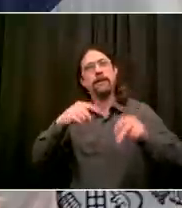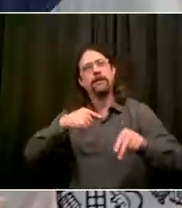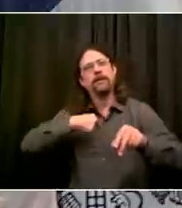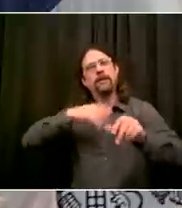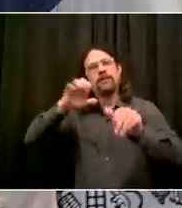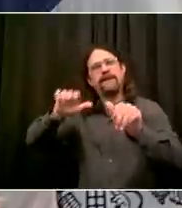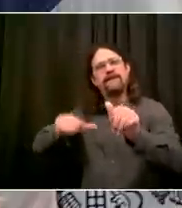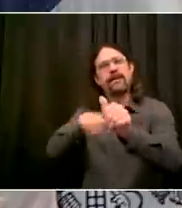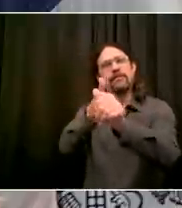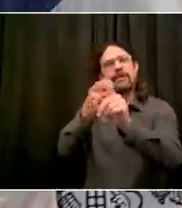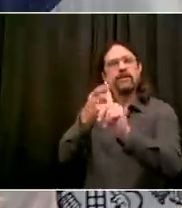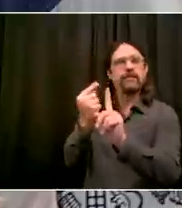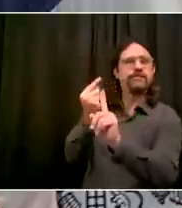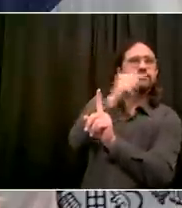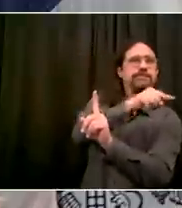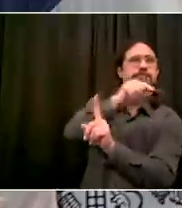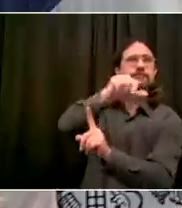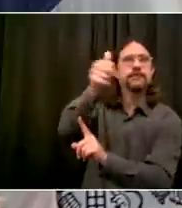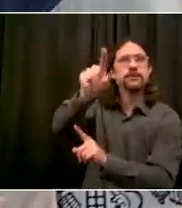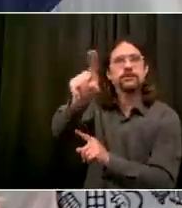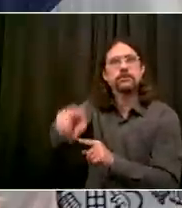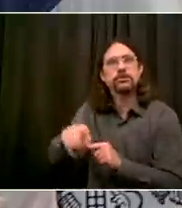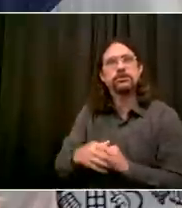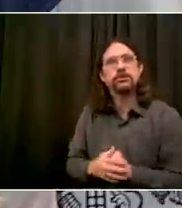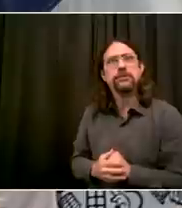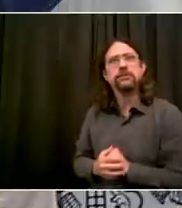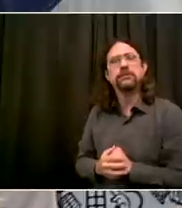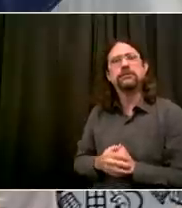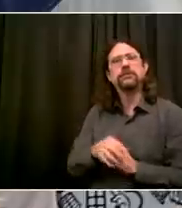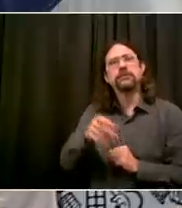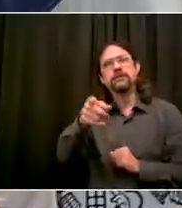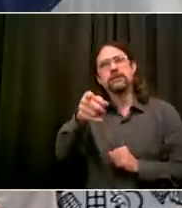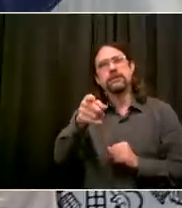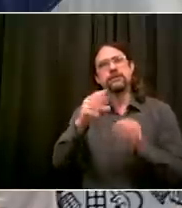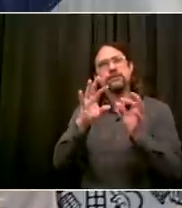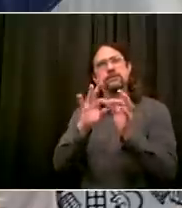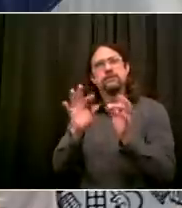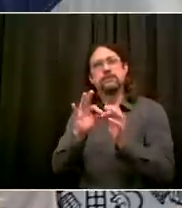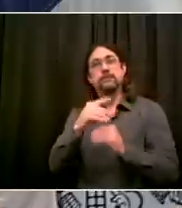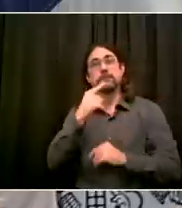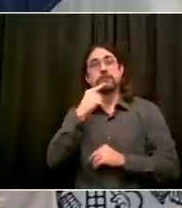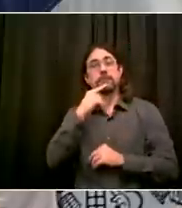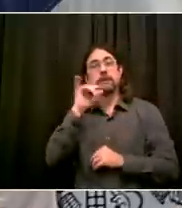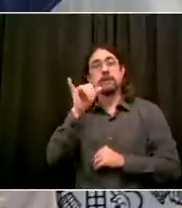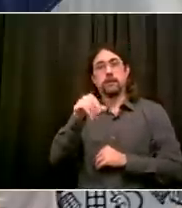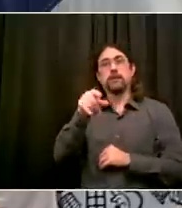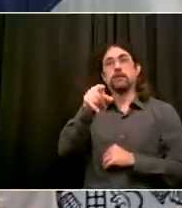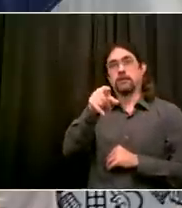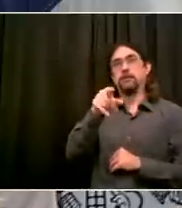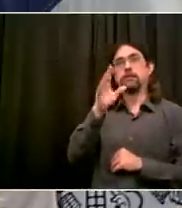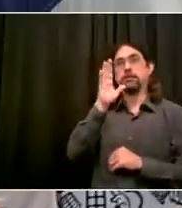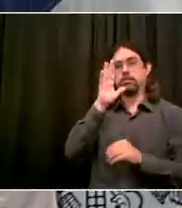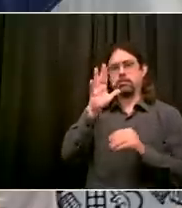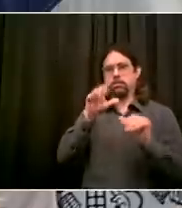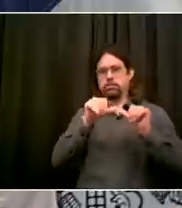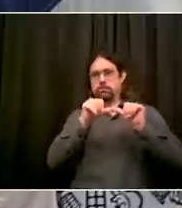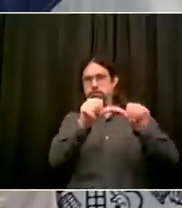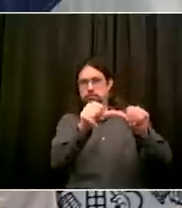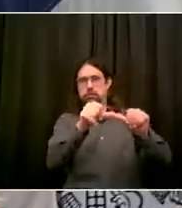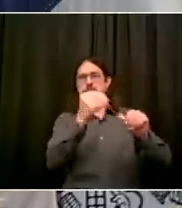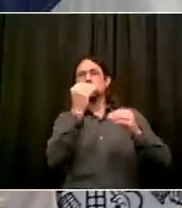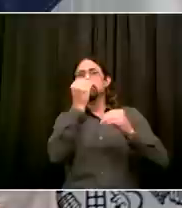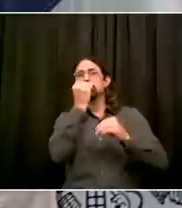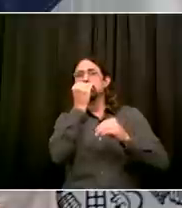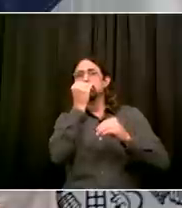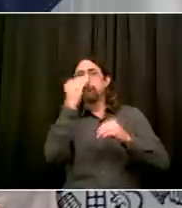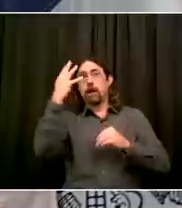the message that signals to other New Yorkers and the help that the industry needs right now getting back to its feet if you're not willing